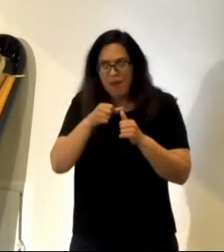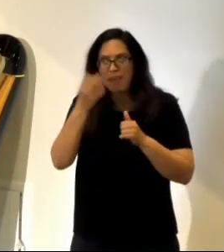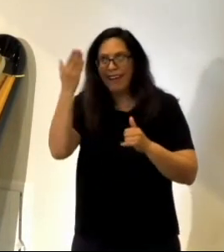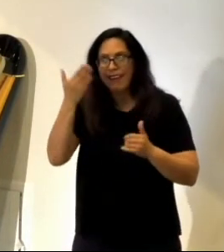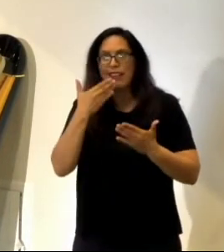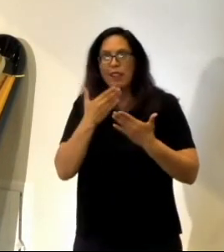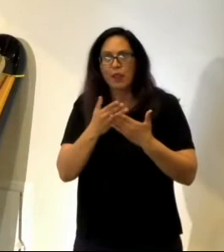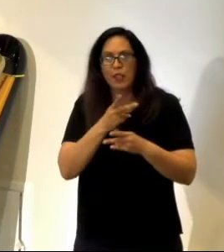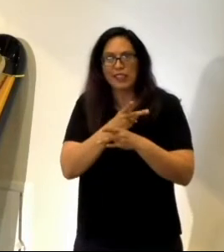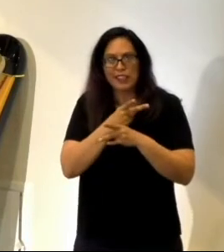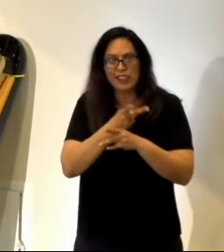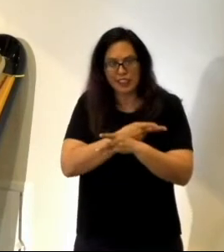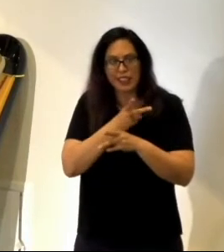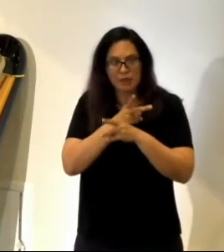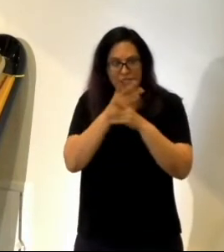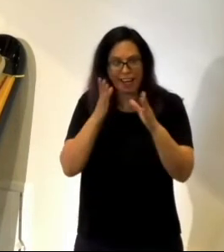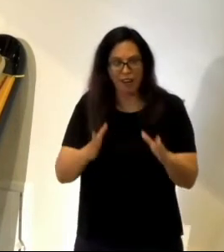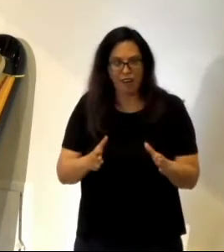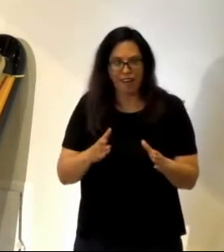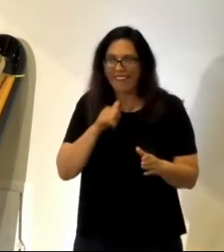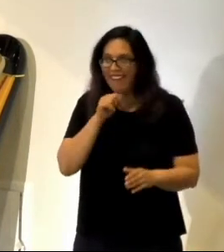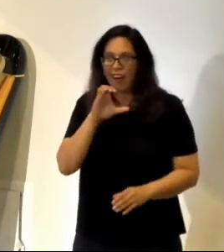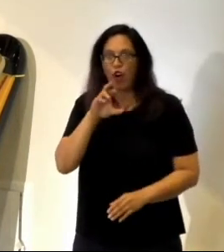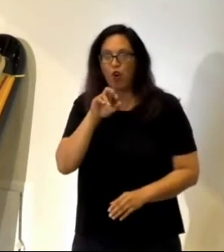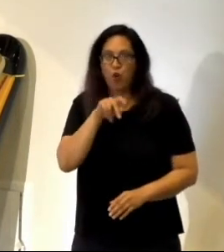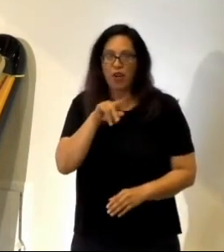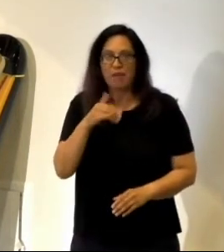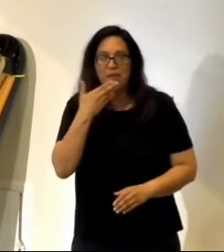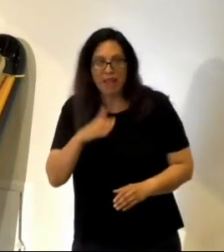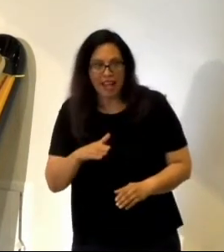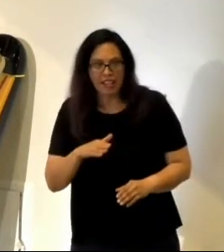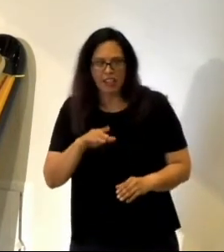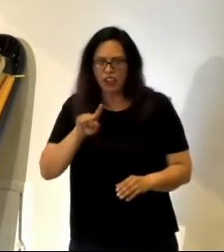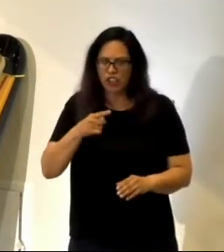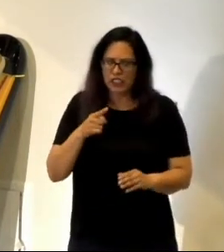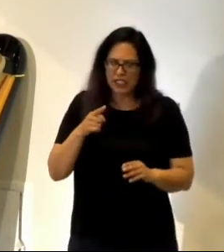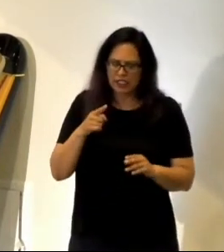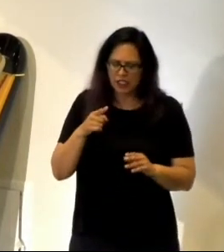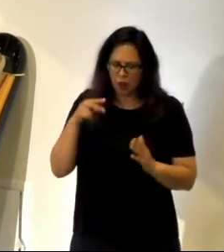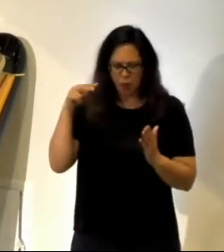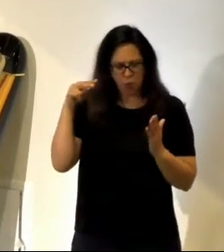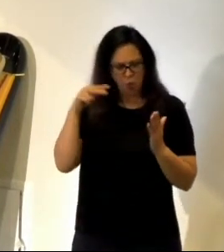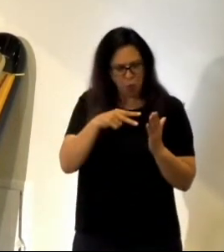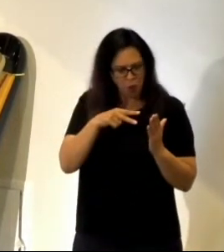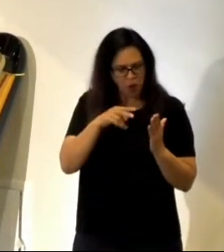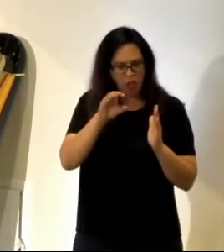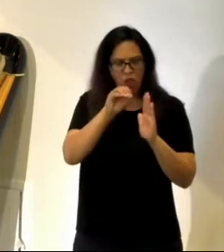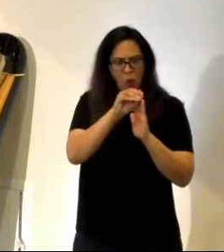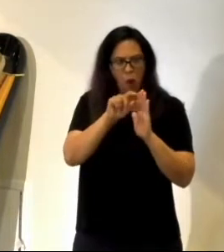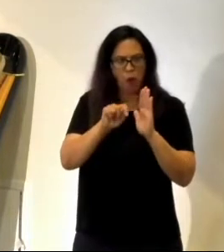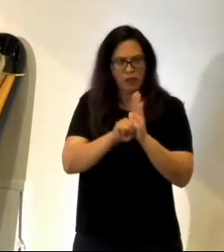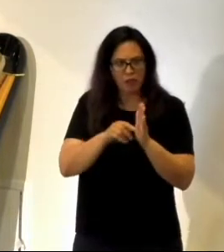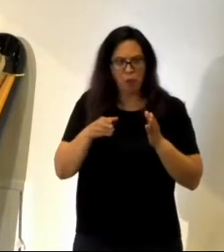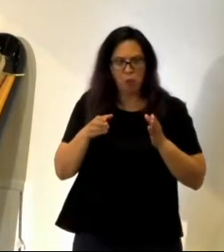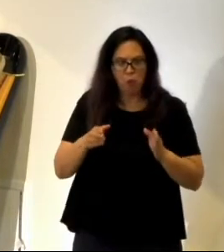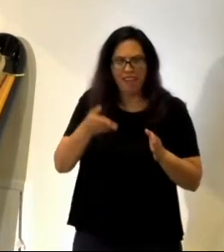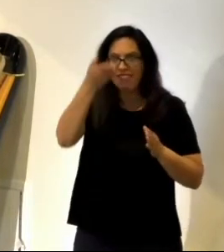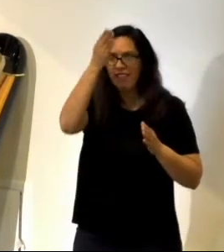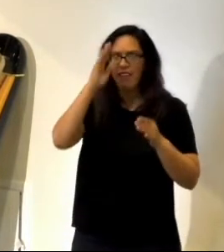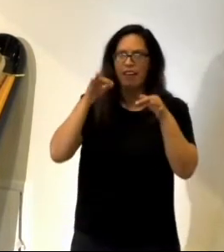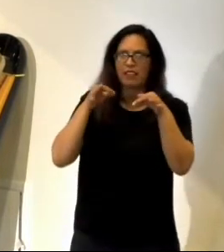not a creepy, bad shepherd. And just look at, all you have to do is look at the Old Testament way that God